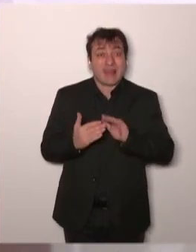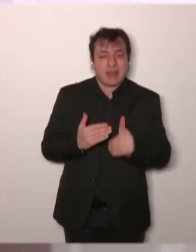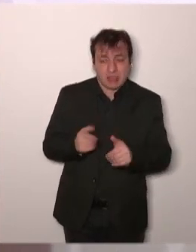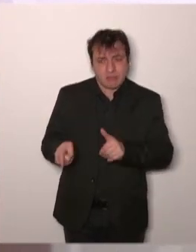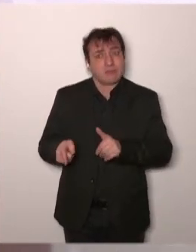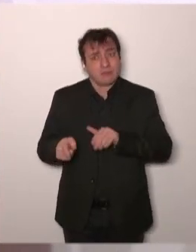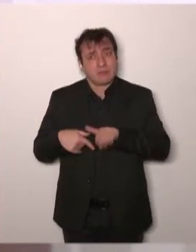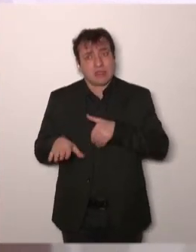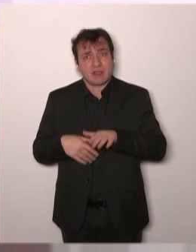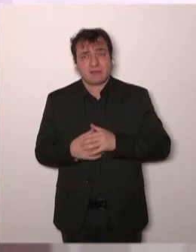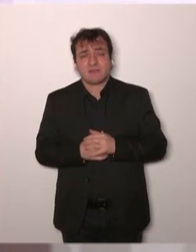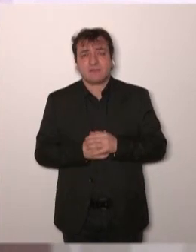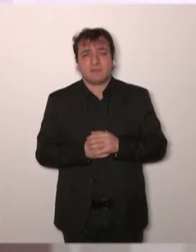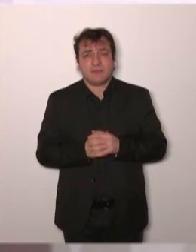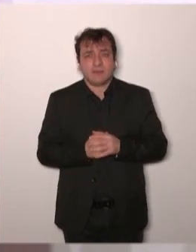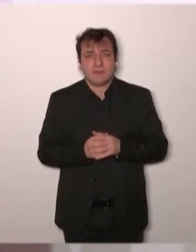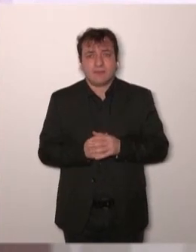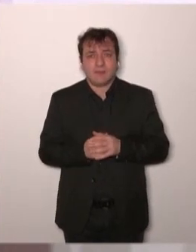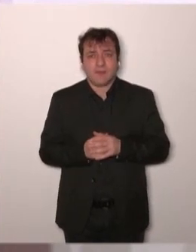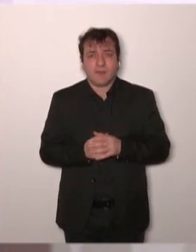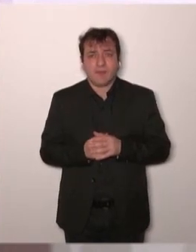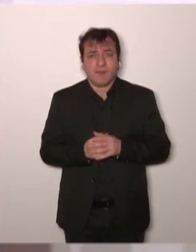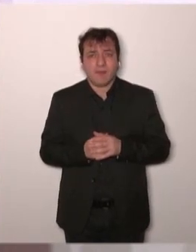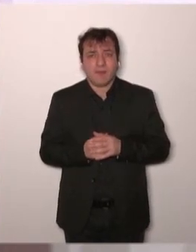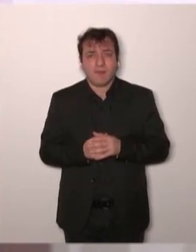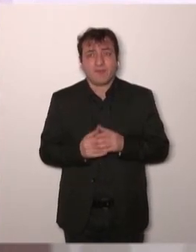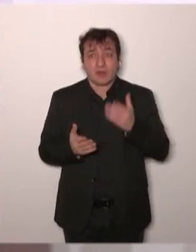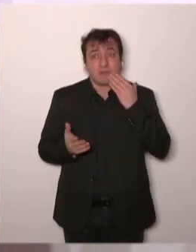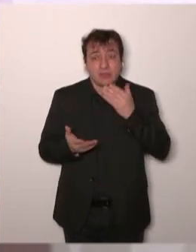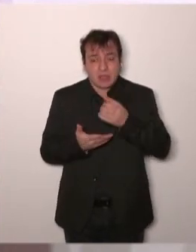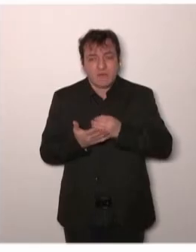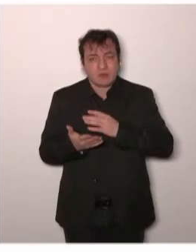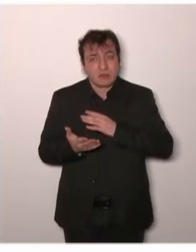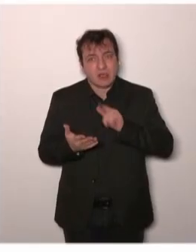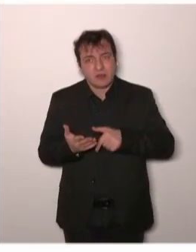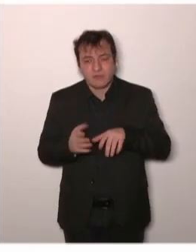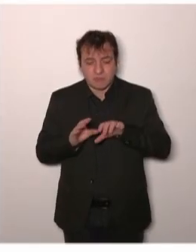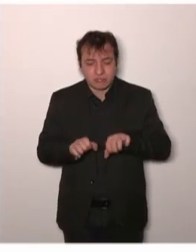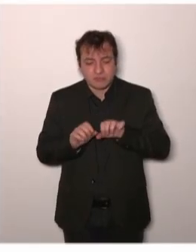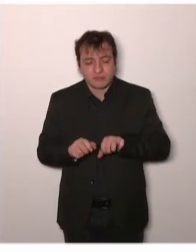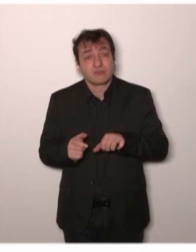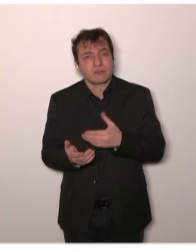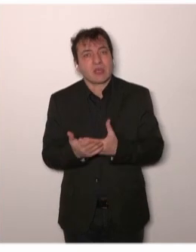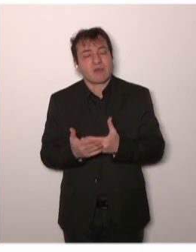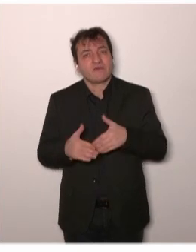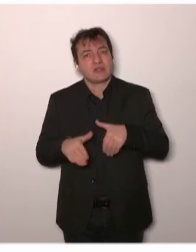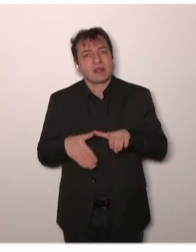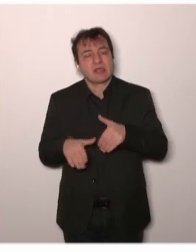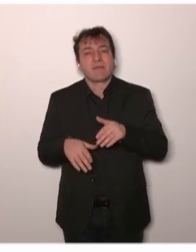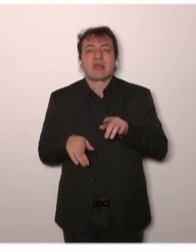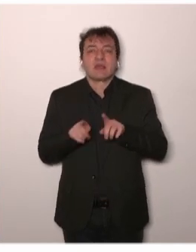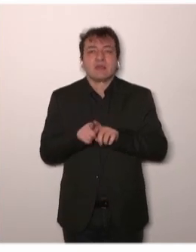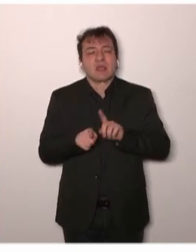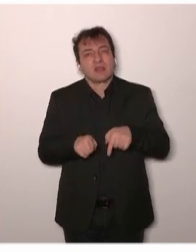when the facilities are there, of course, you need to exploit them, but I think we should have the intellectual honesty as a